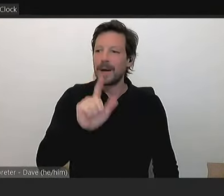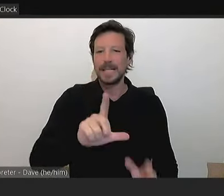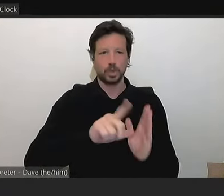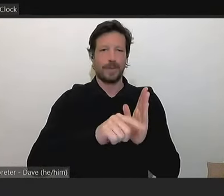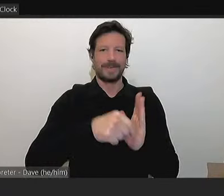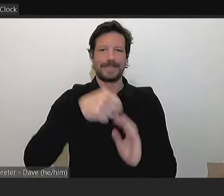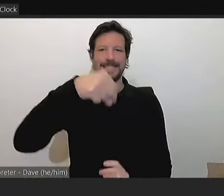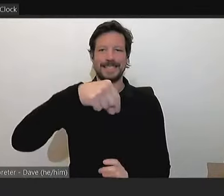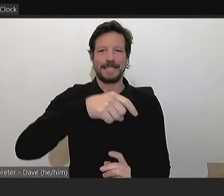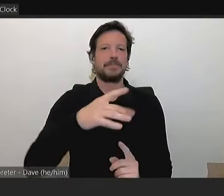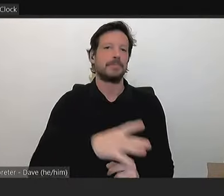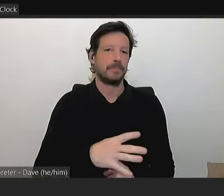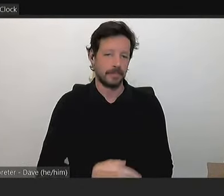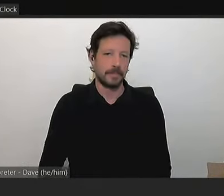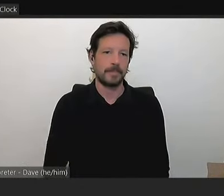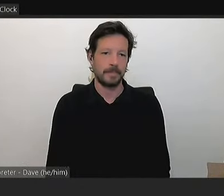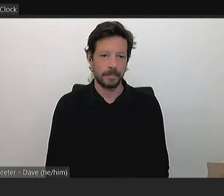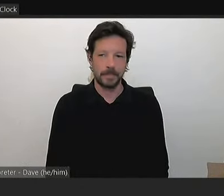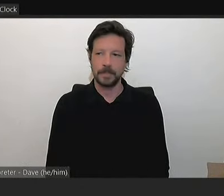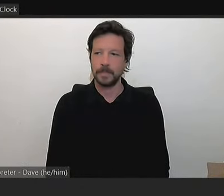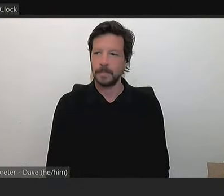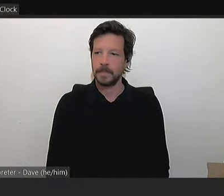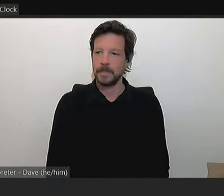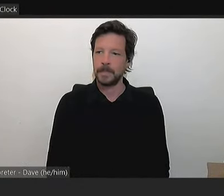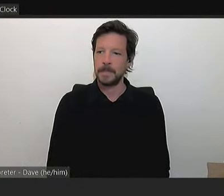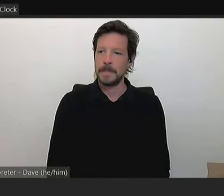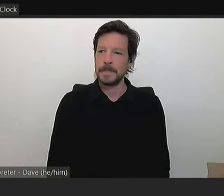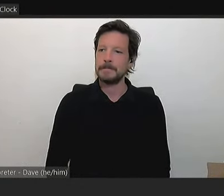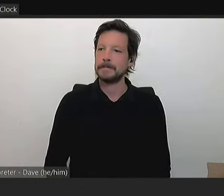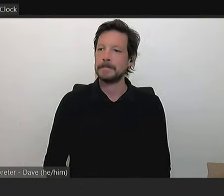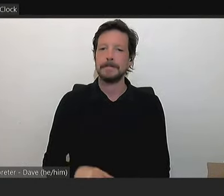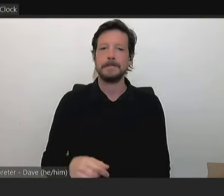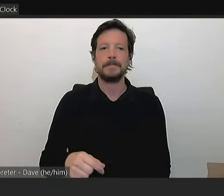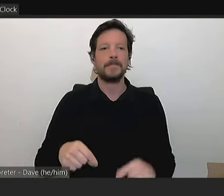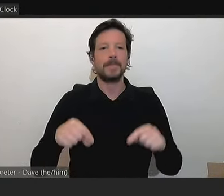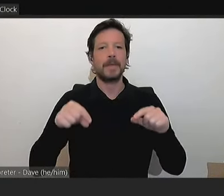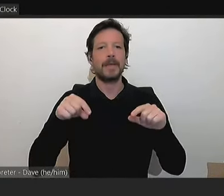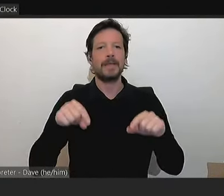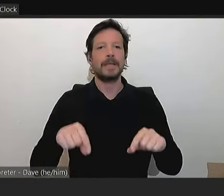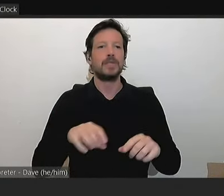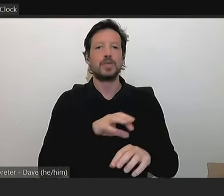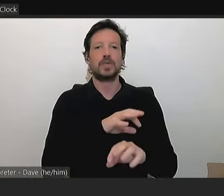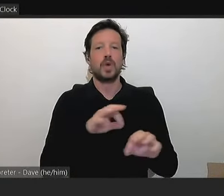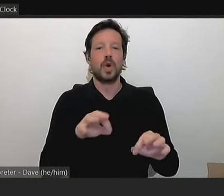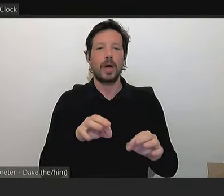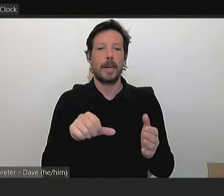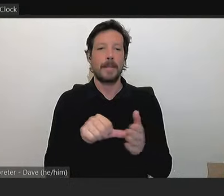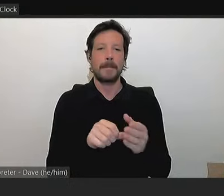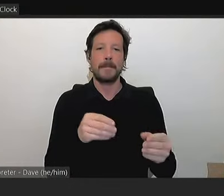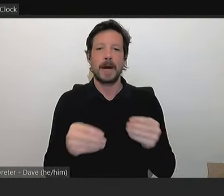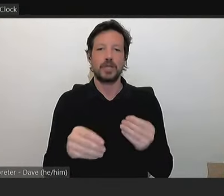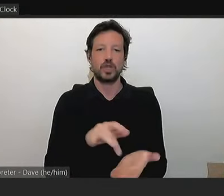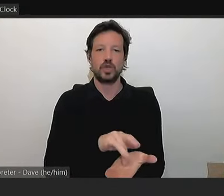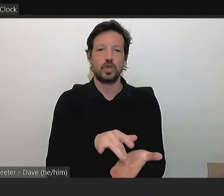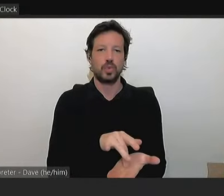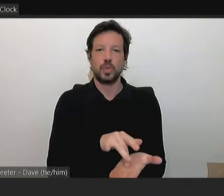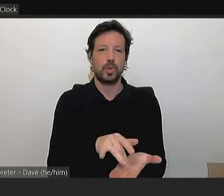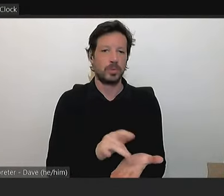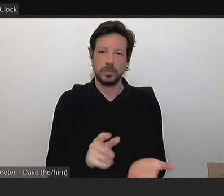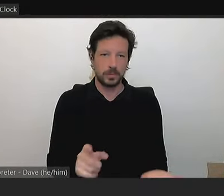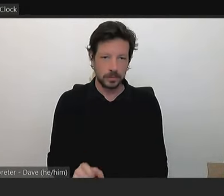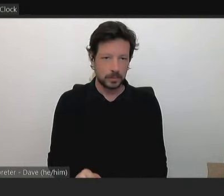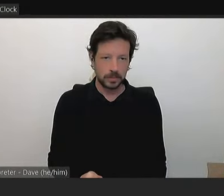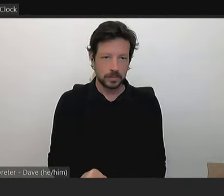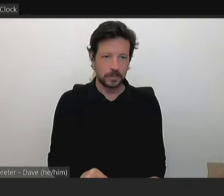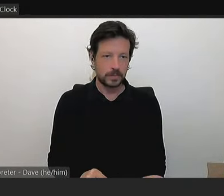Picking up on the questions from before, this is not budget neutral. It's not a simple matter of taking